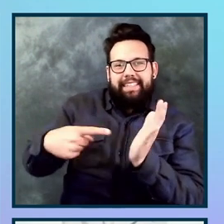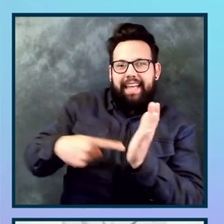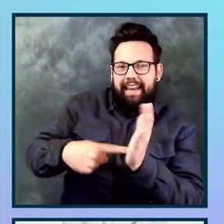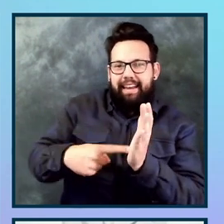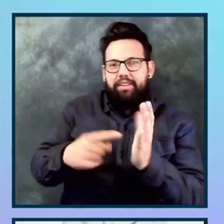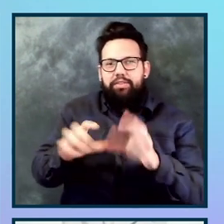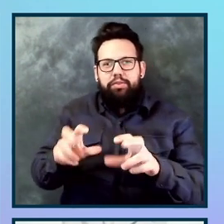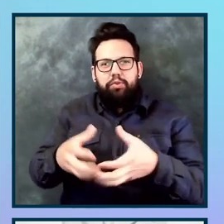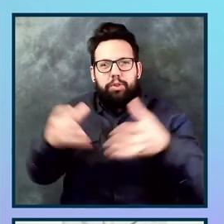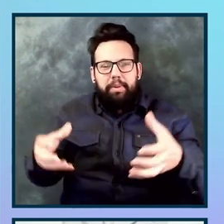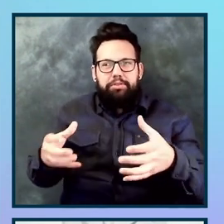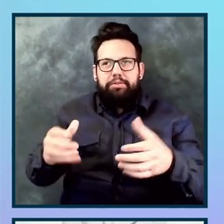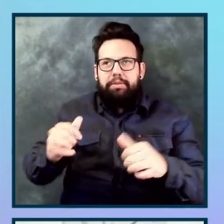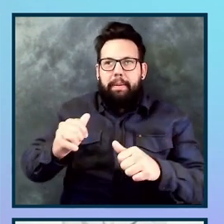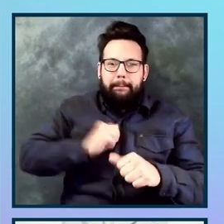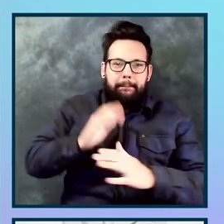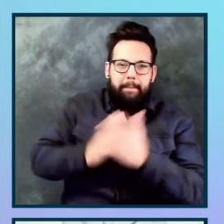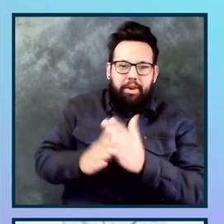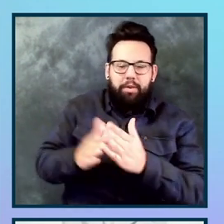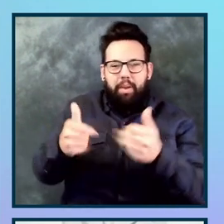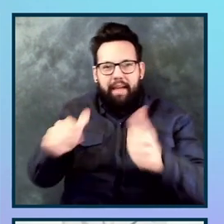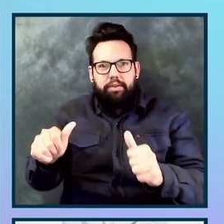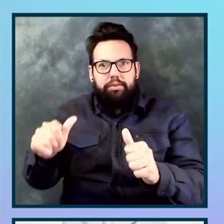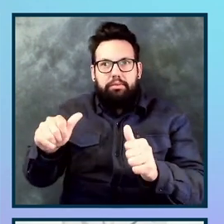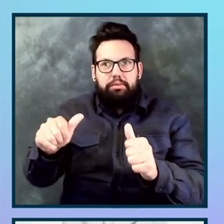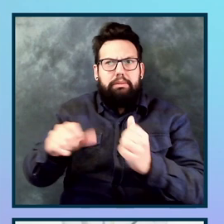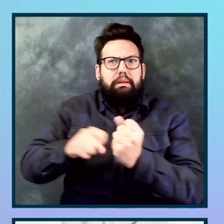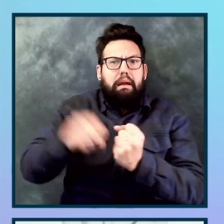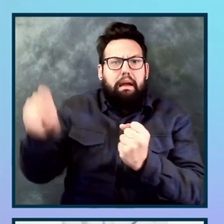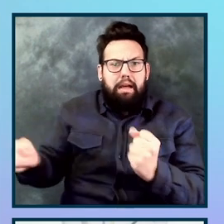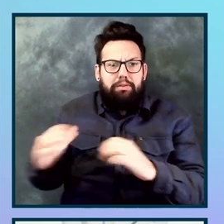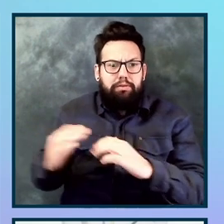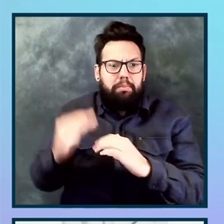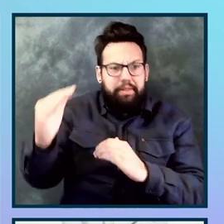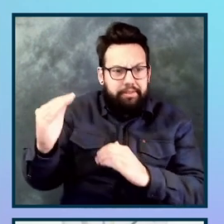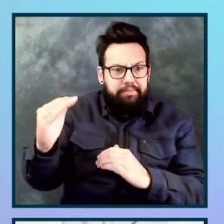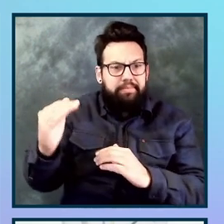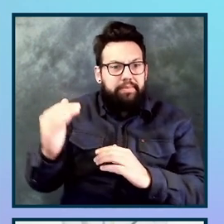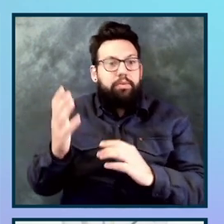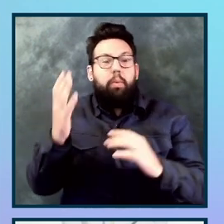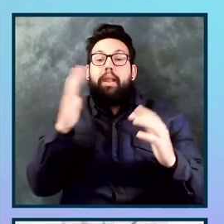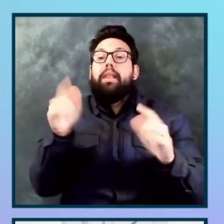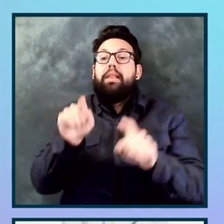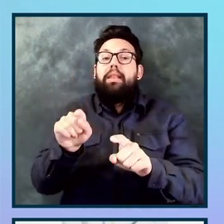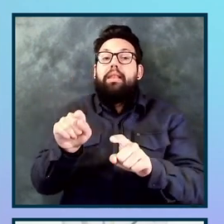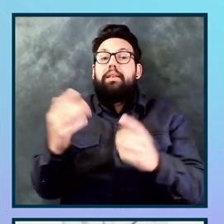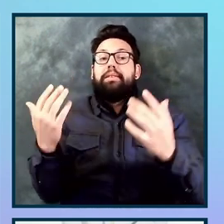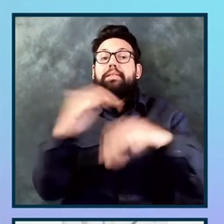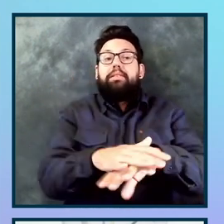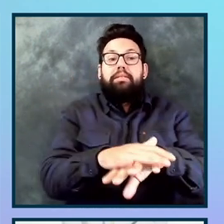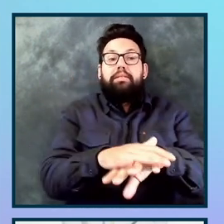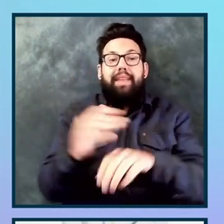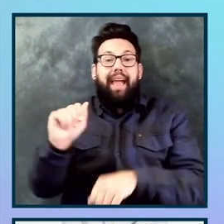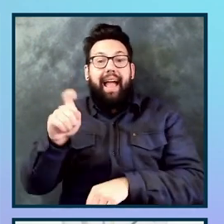So what we're going to do is the ax linter is actually integrated into sonar cube and you can have in your quality, uh,